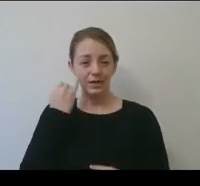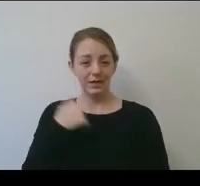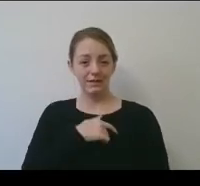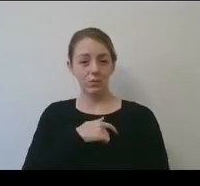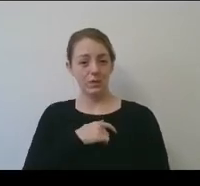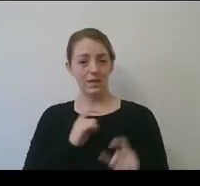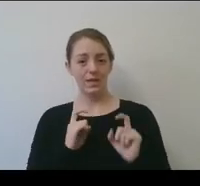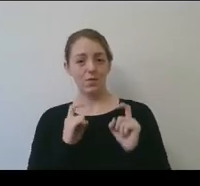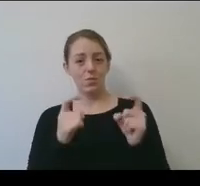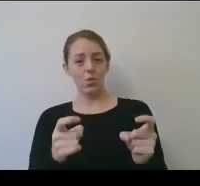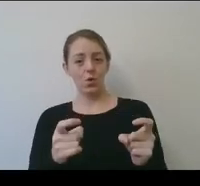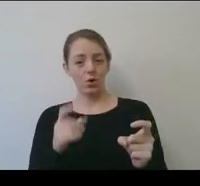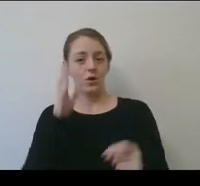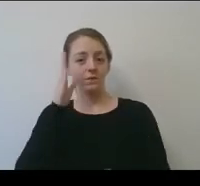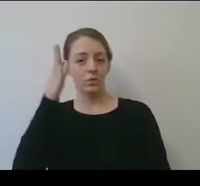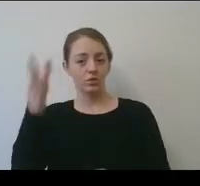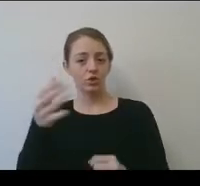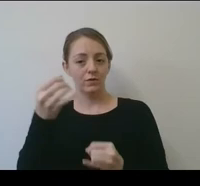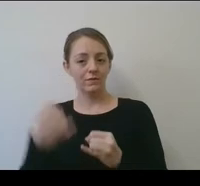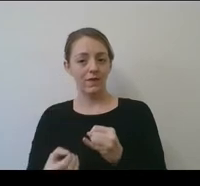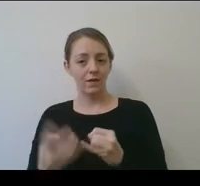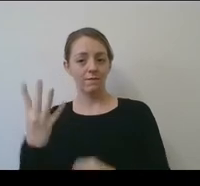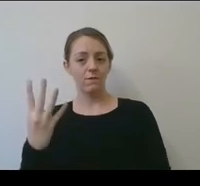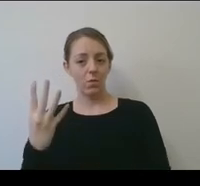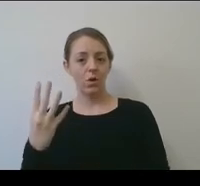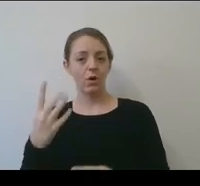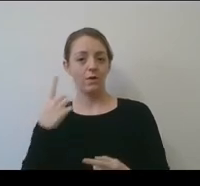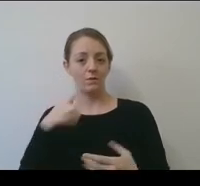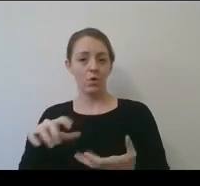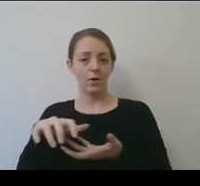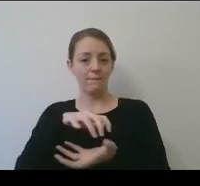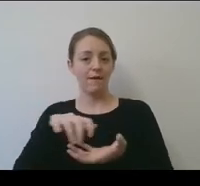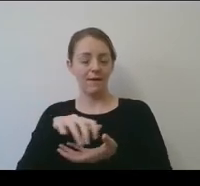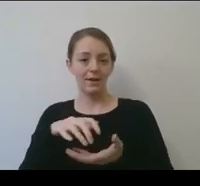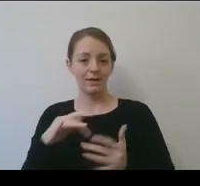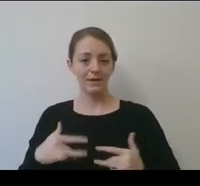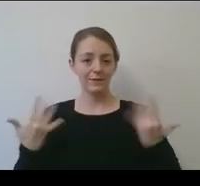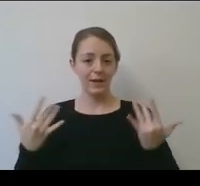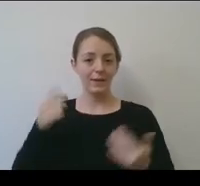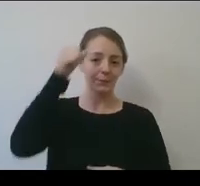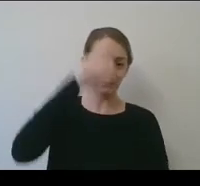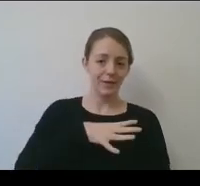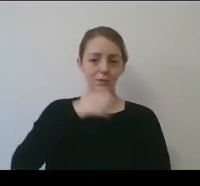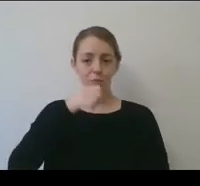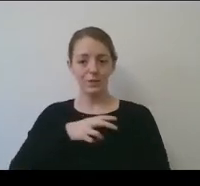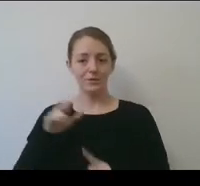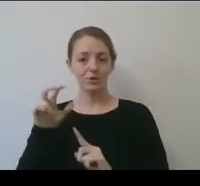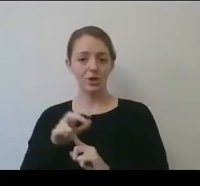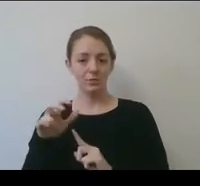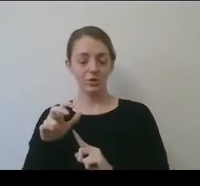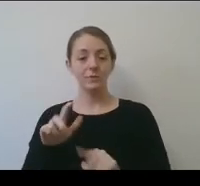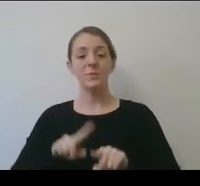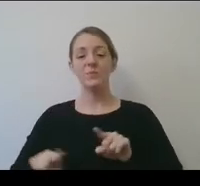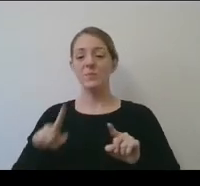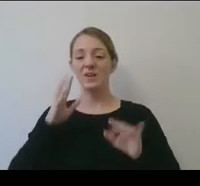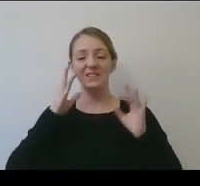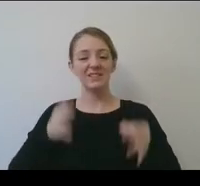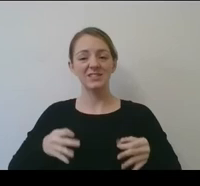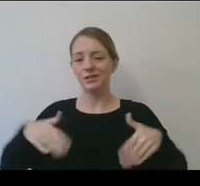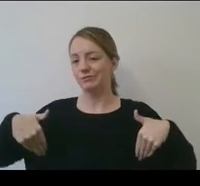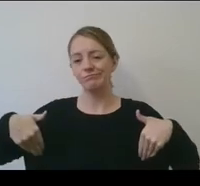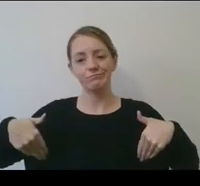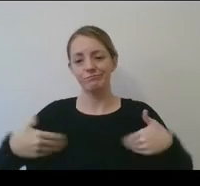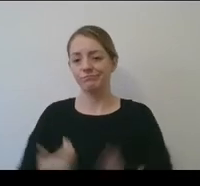a future Final Four as a combined event for men's and women's championships. But the decision has not been made yet.